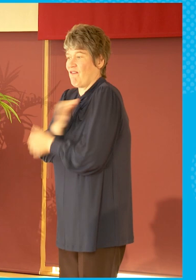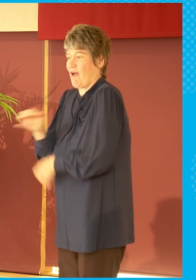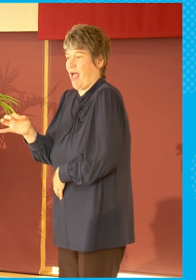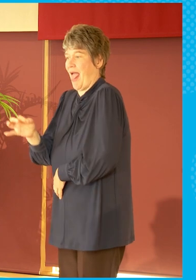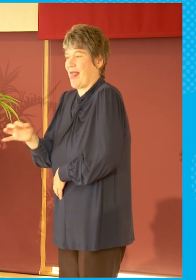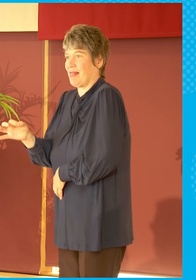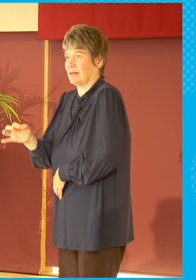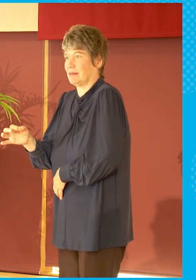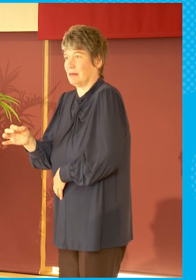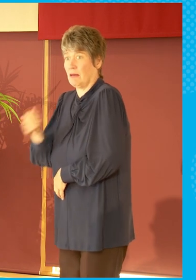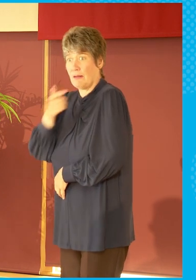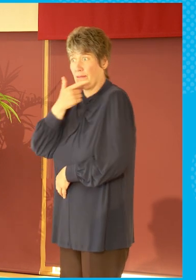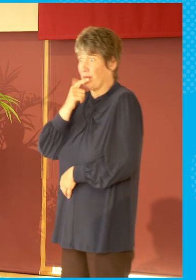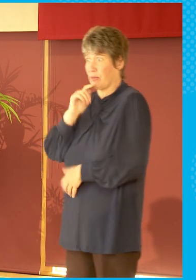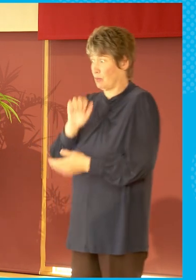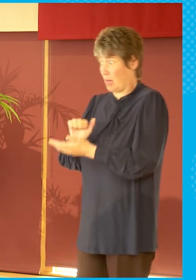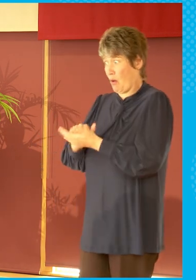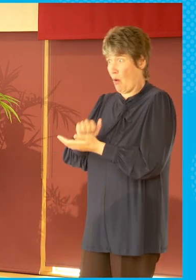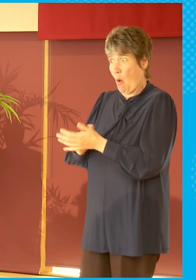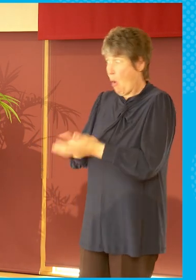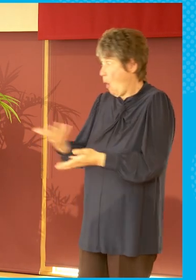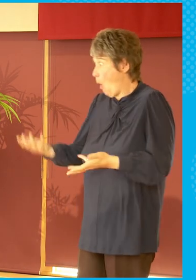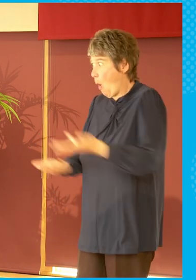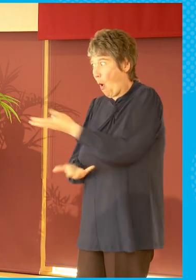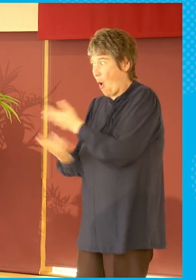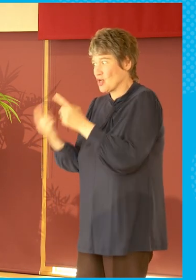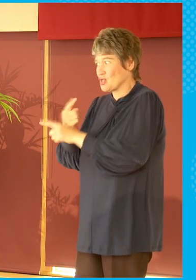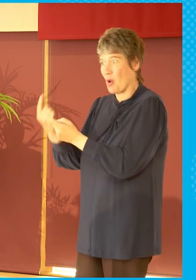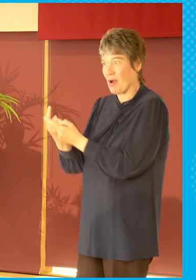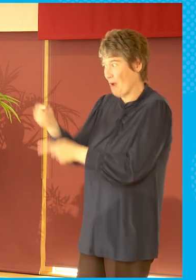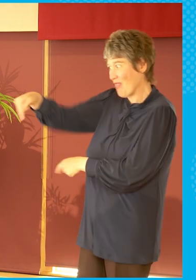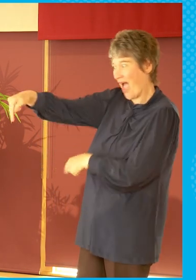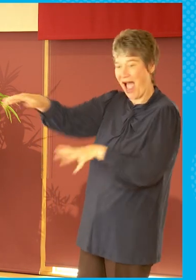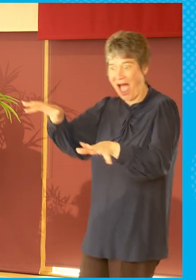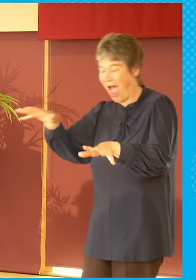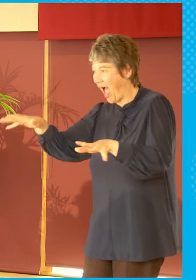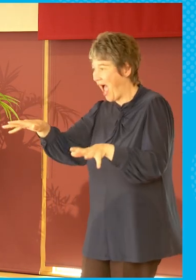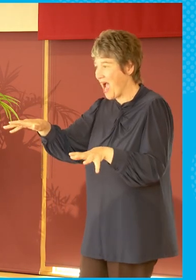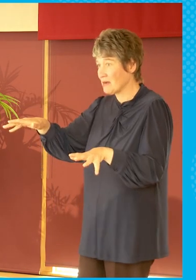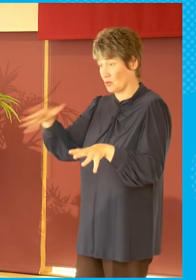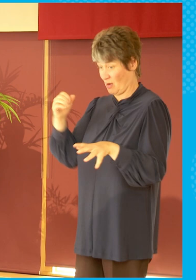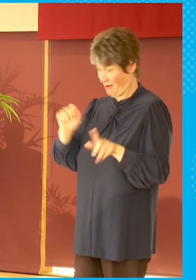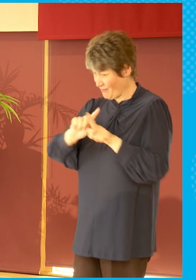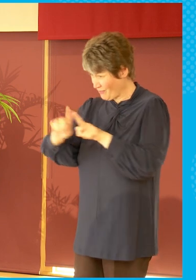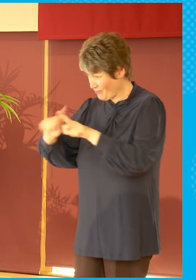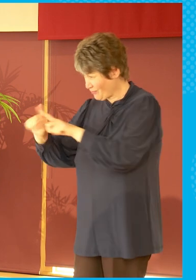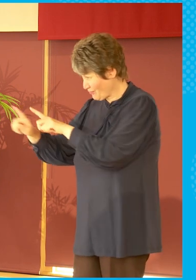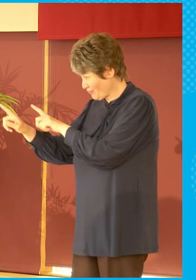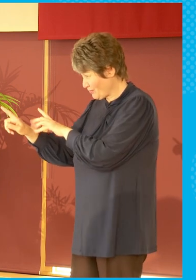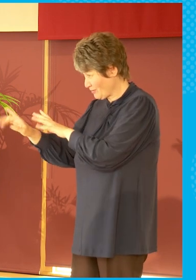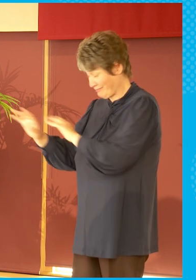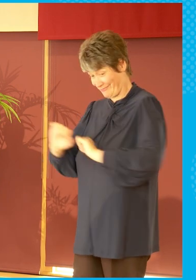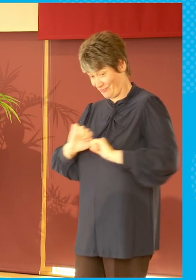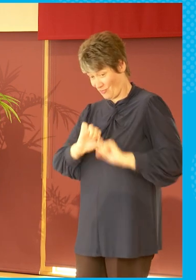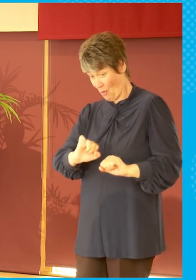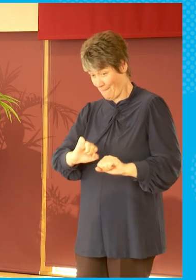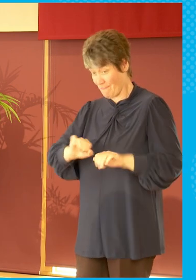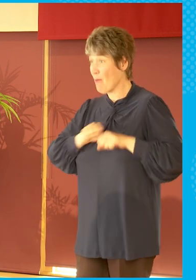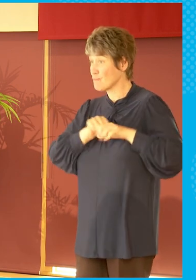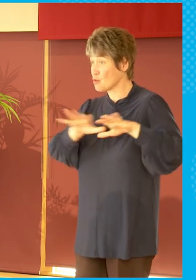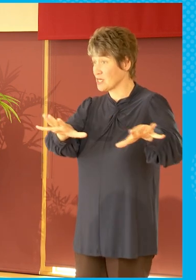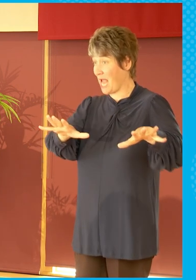So a whole gamut there for us to choose from. They are being produced by the broadcasters in the nations.